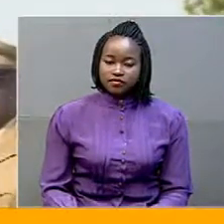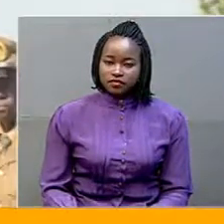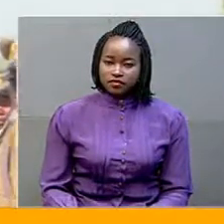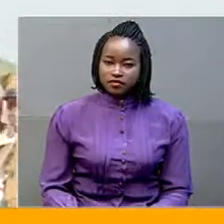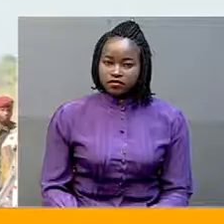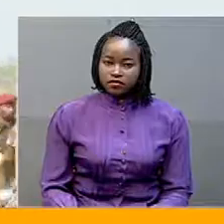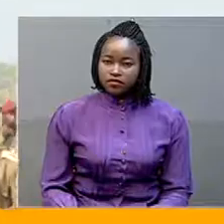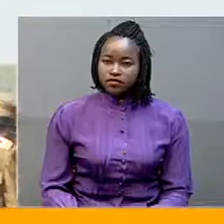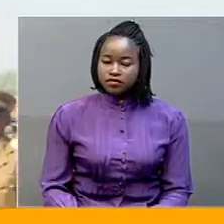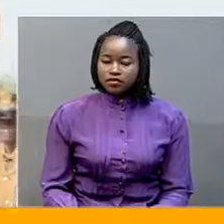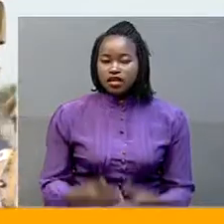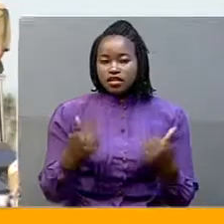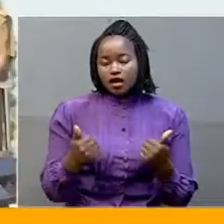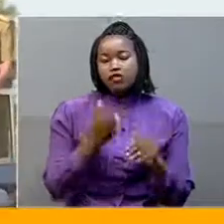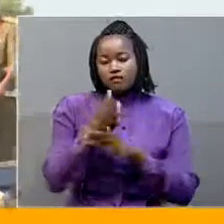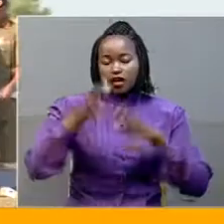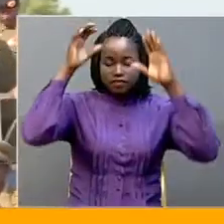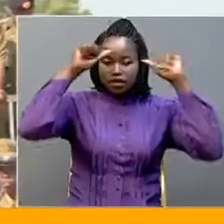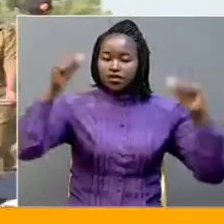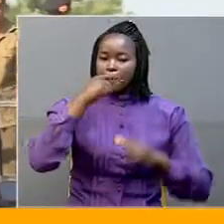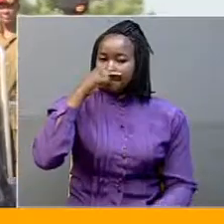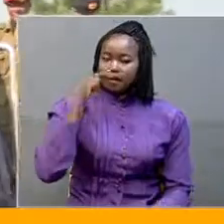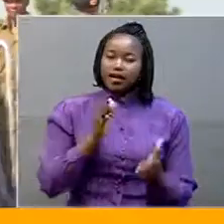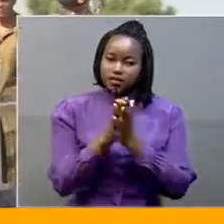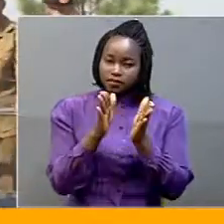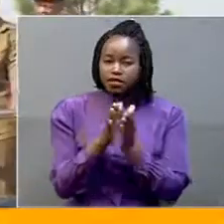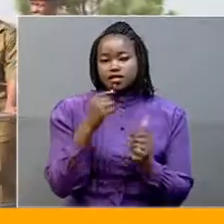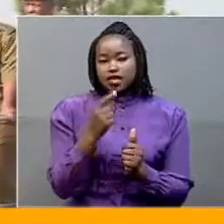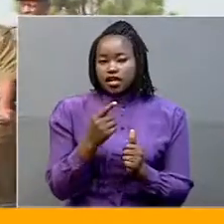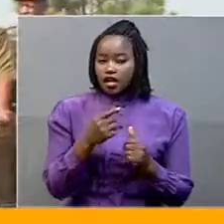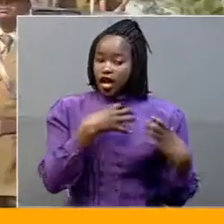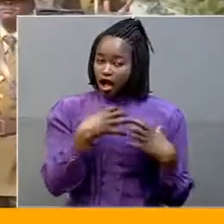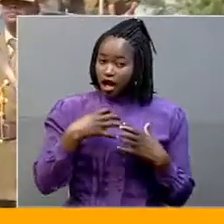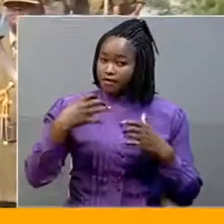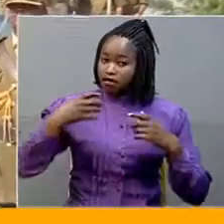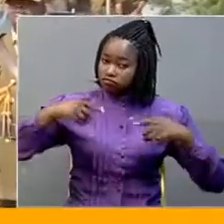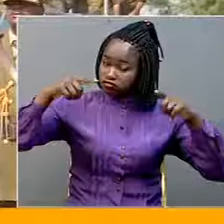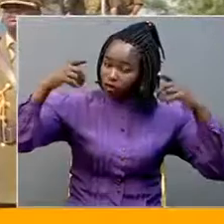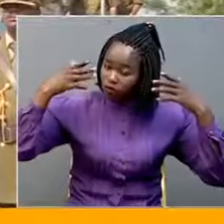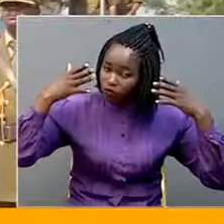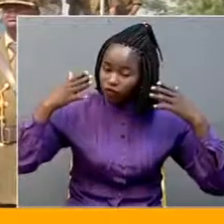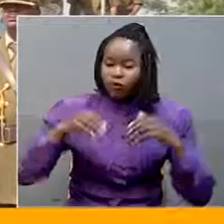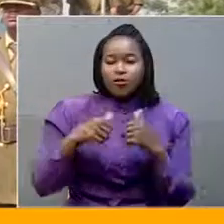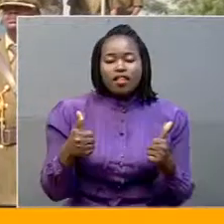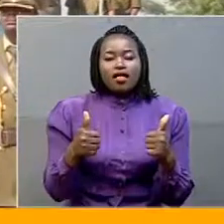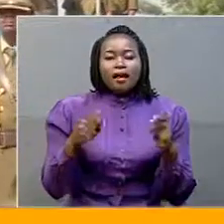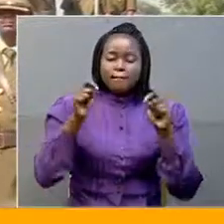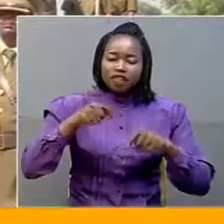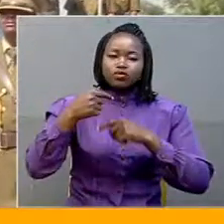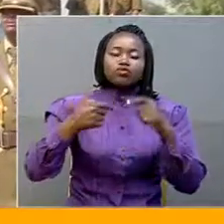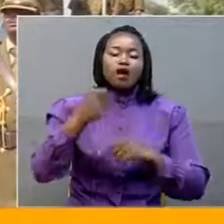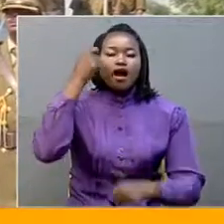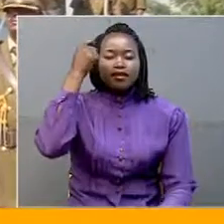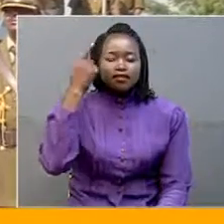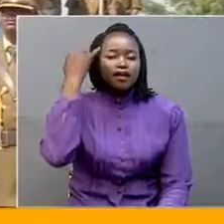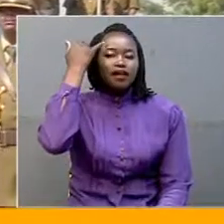president seven explained that for any army to be successful it must have an ideological and patriotic stand be